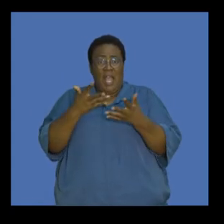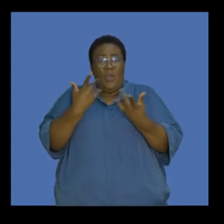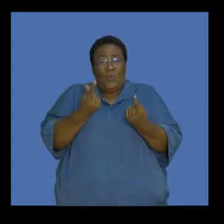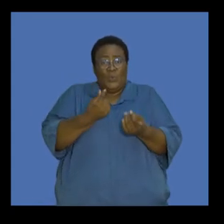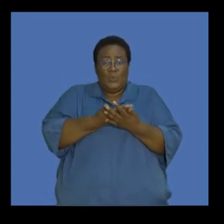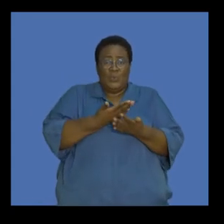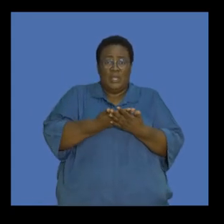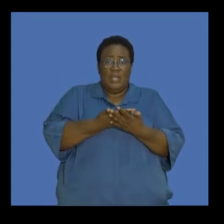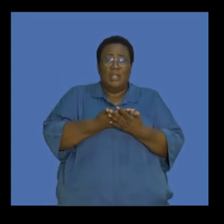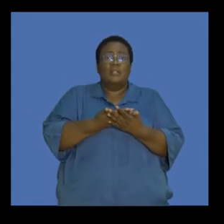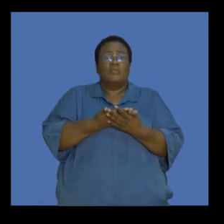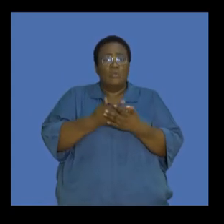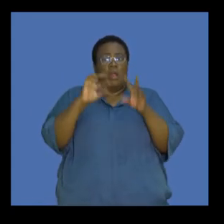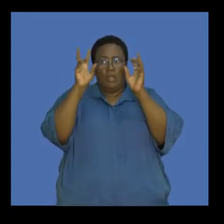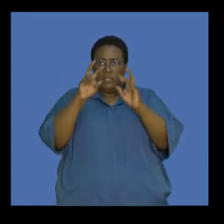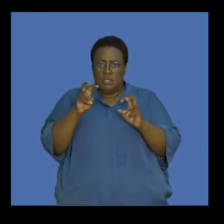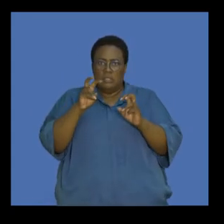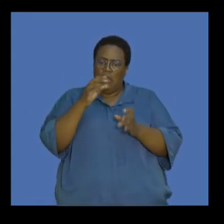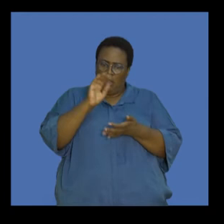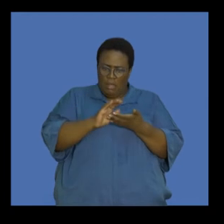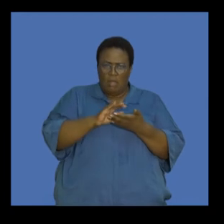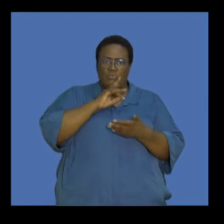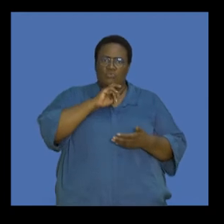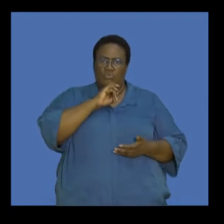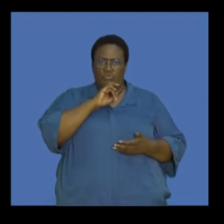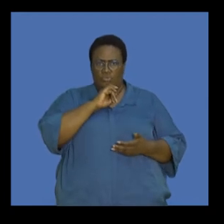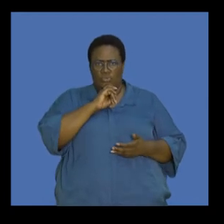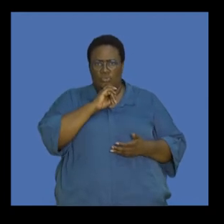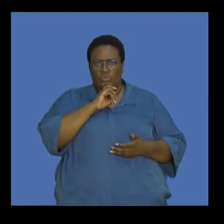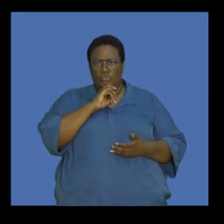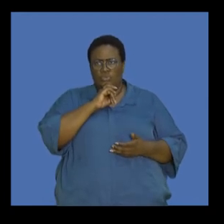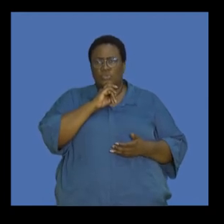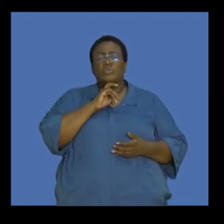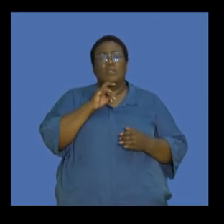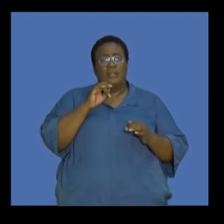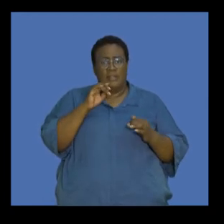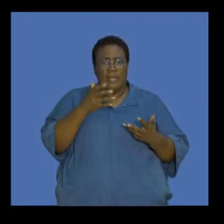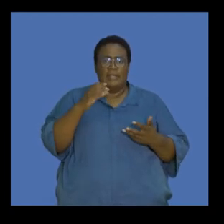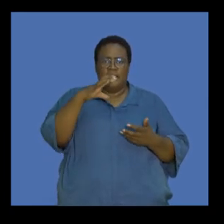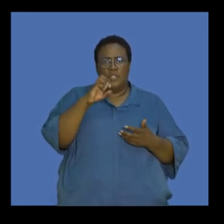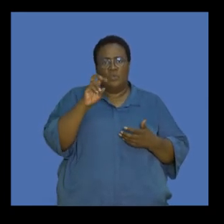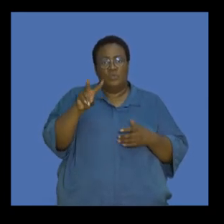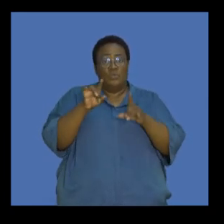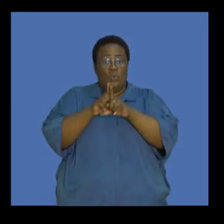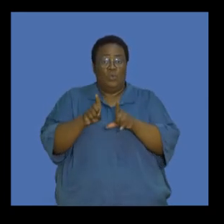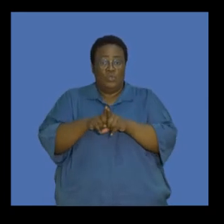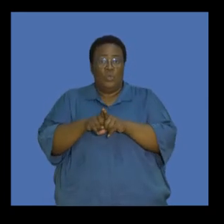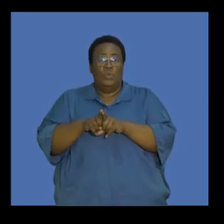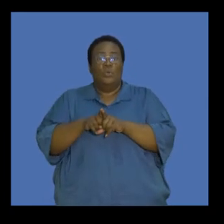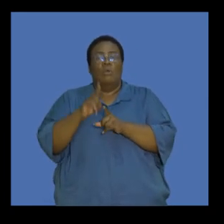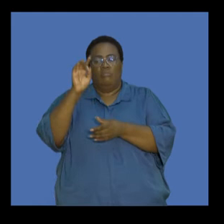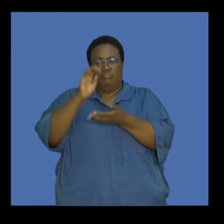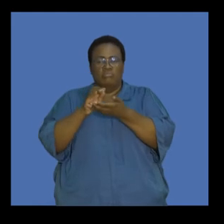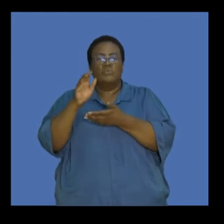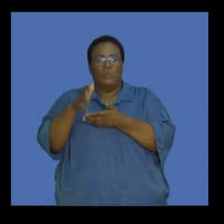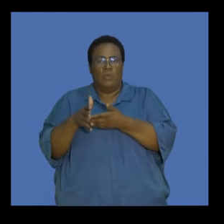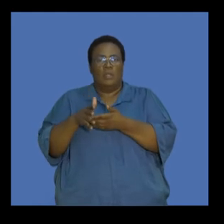and to consume less energy and by that we're actually reducing the amount of carbon dioxide that's going to